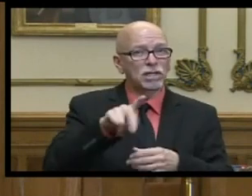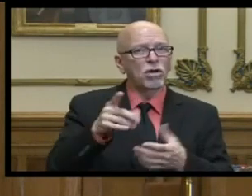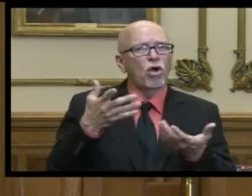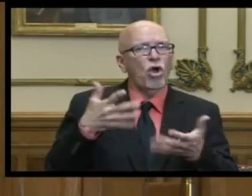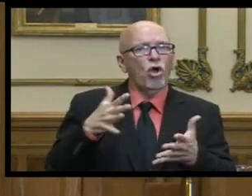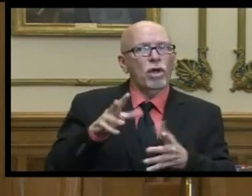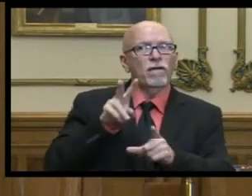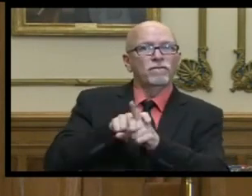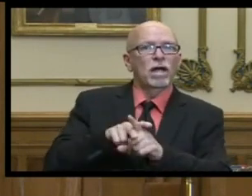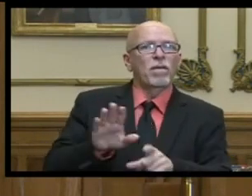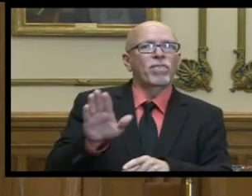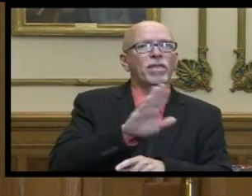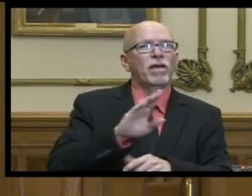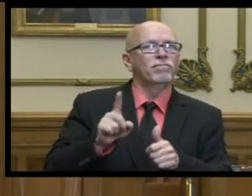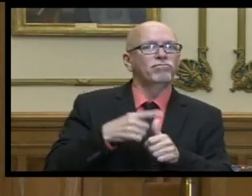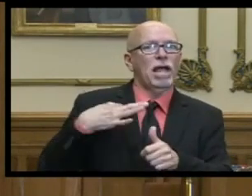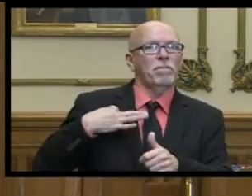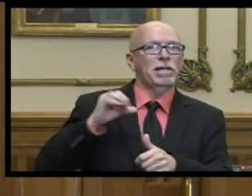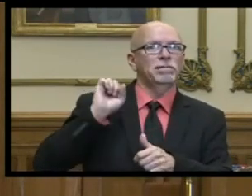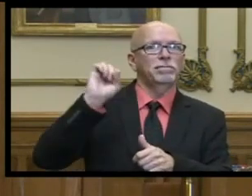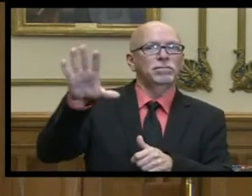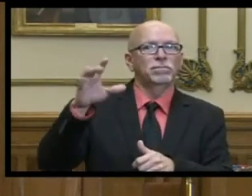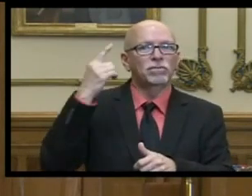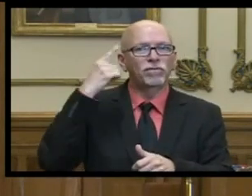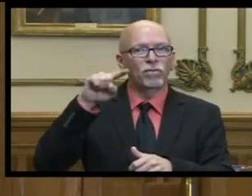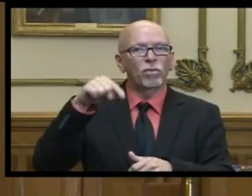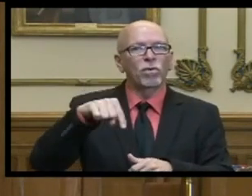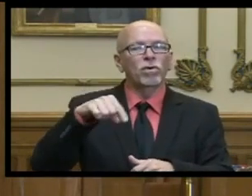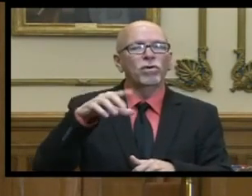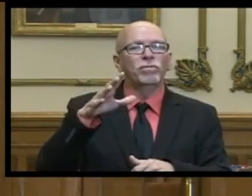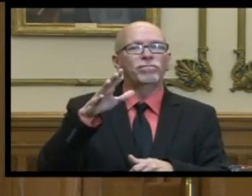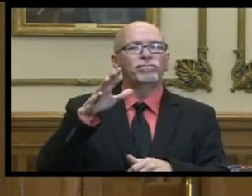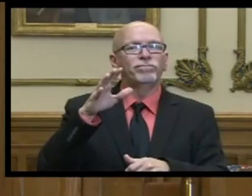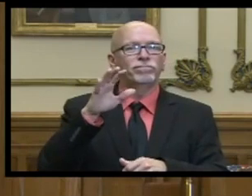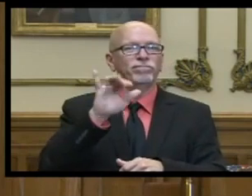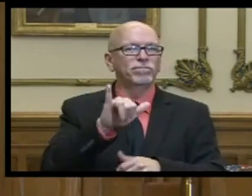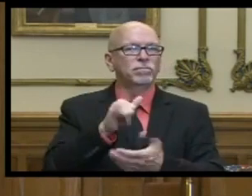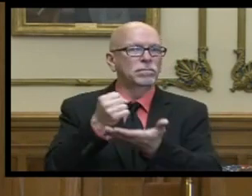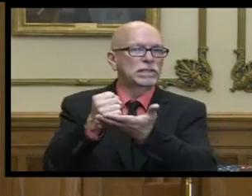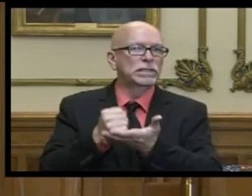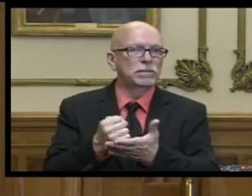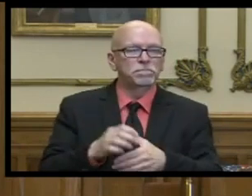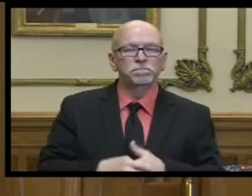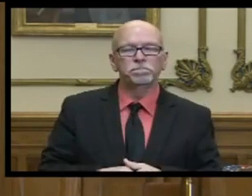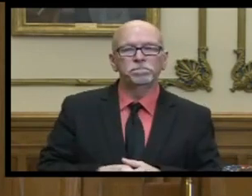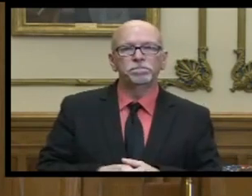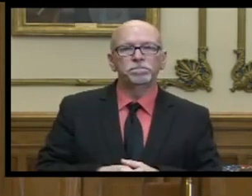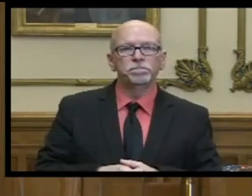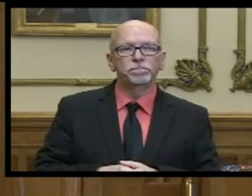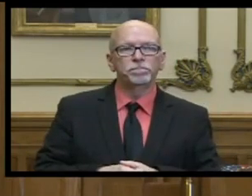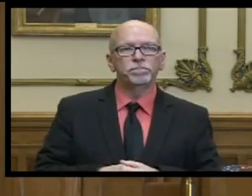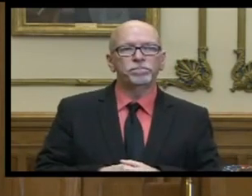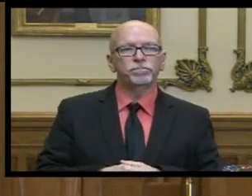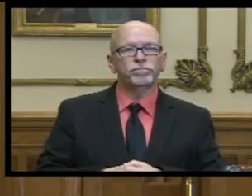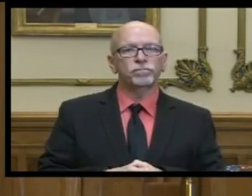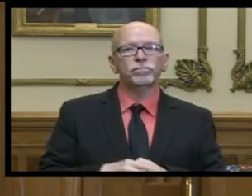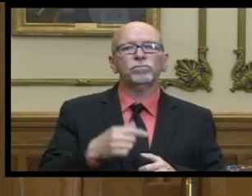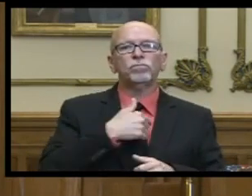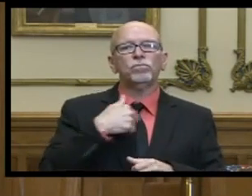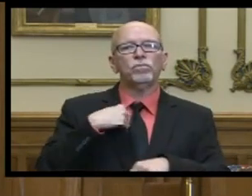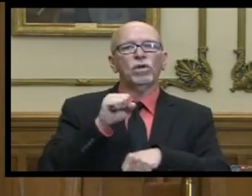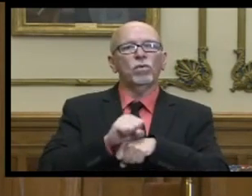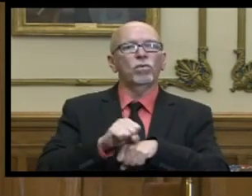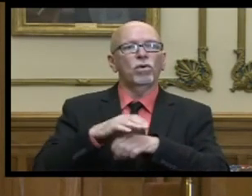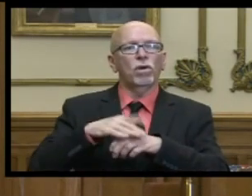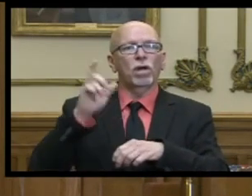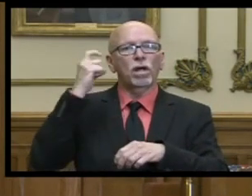filed their preliminary applications for uh such assistance we are working on